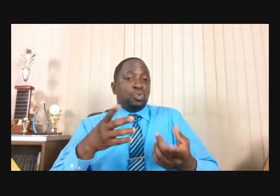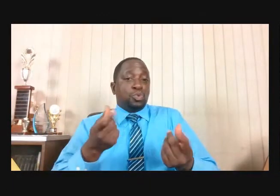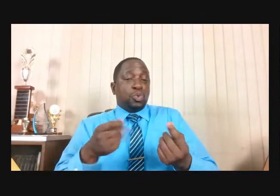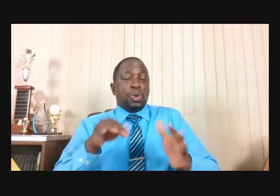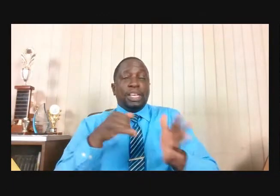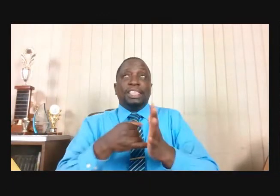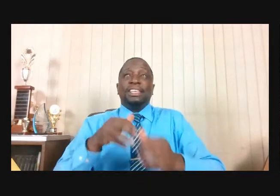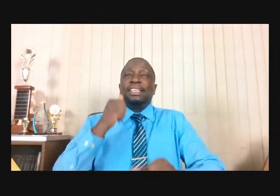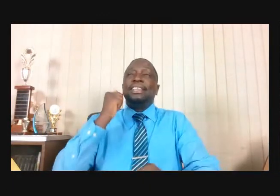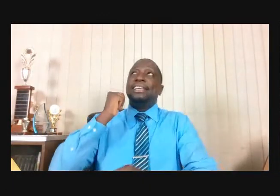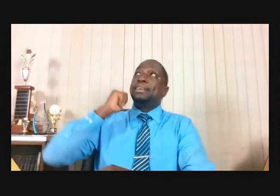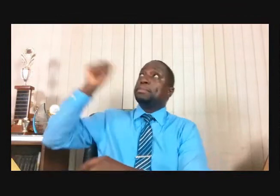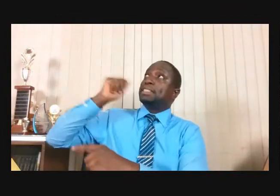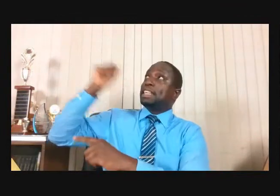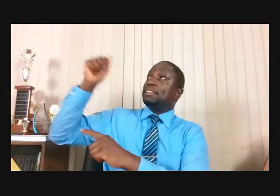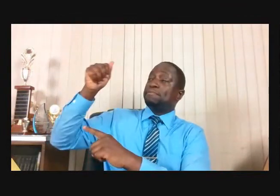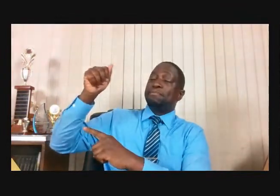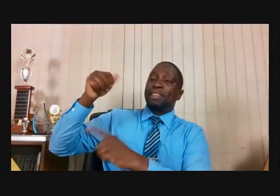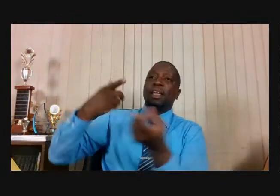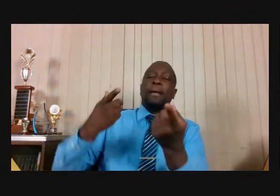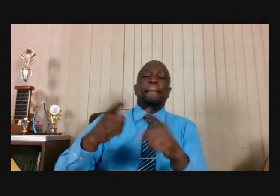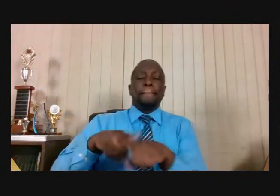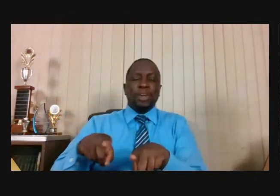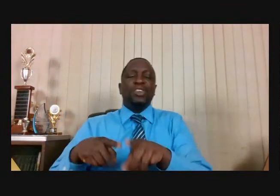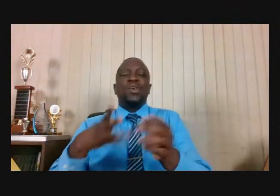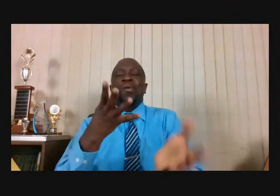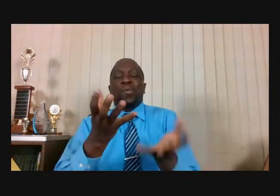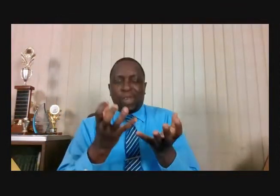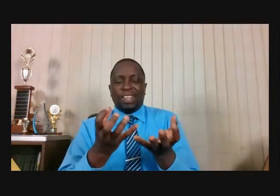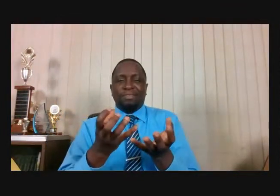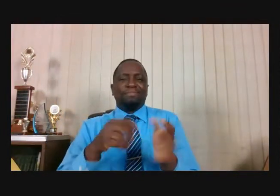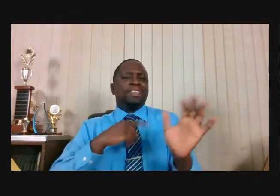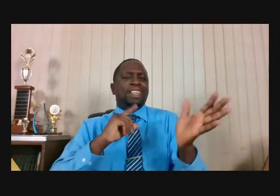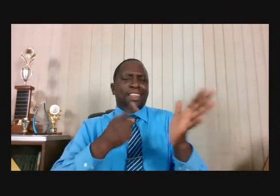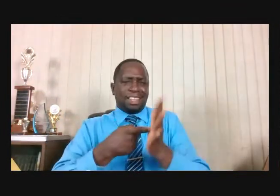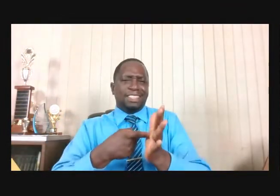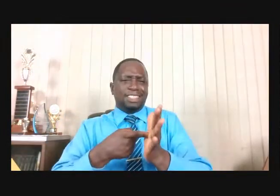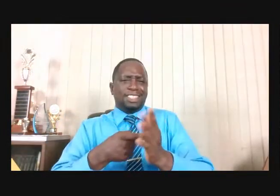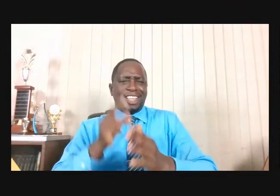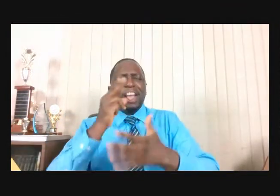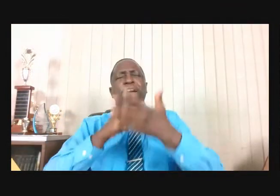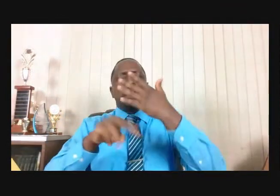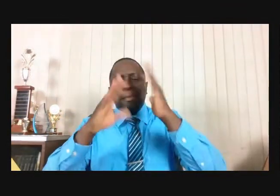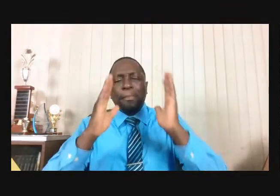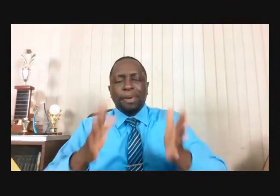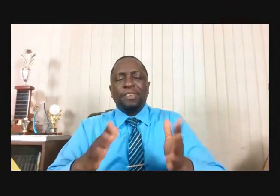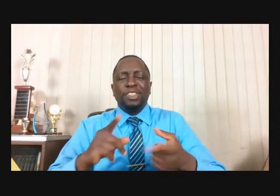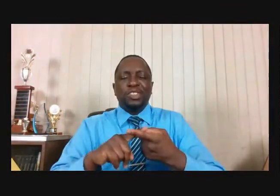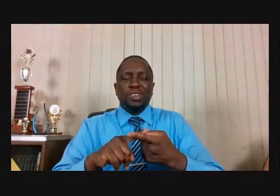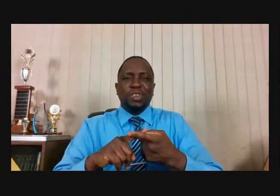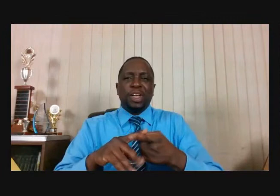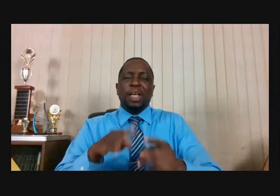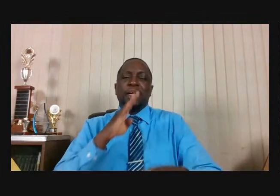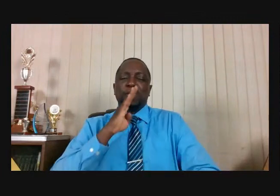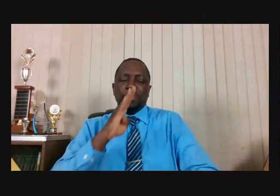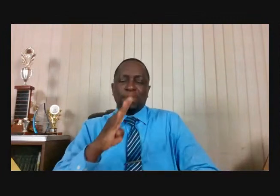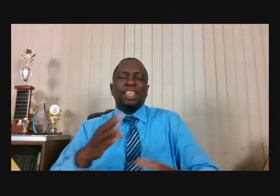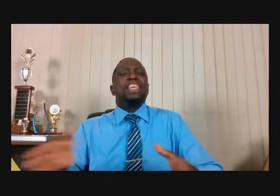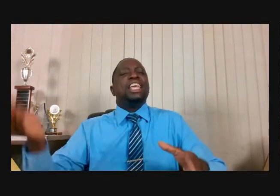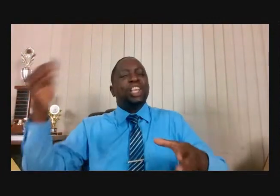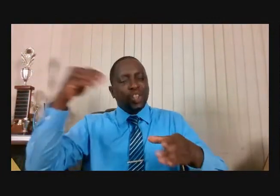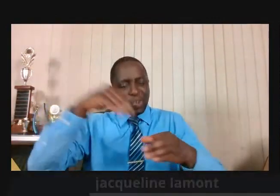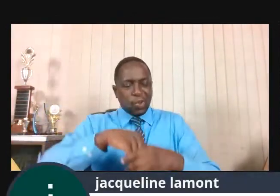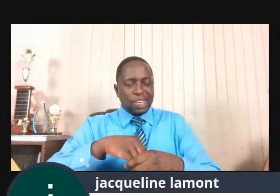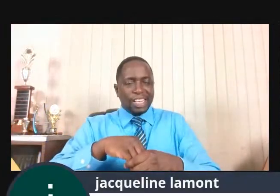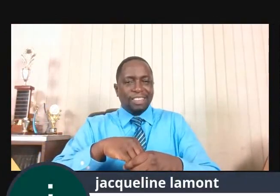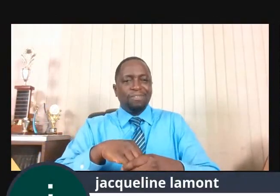basically a co-laborer with him to anoint these individuals. God could